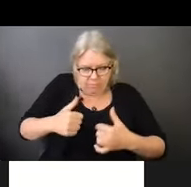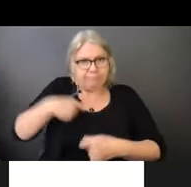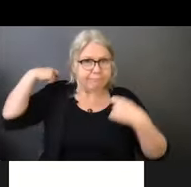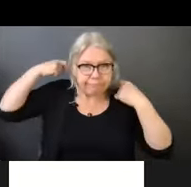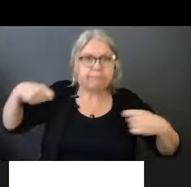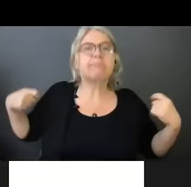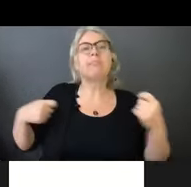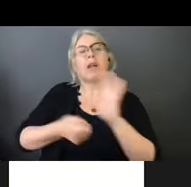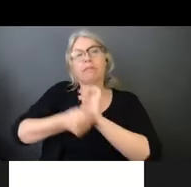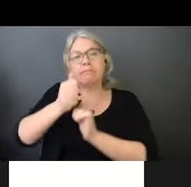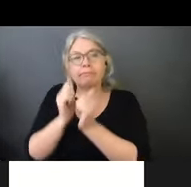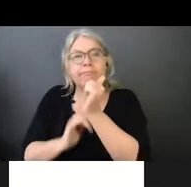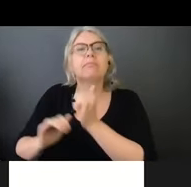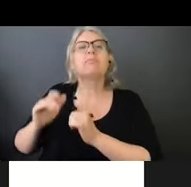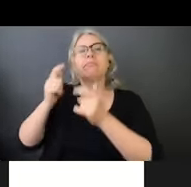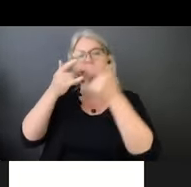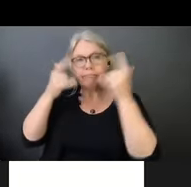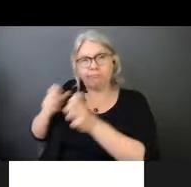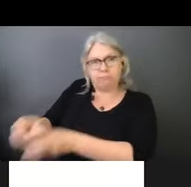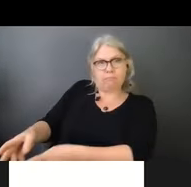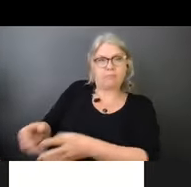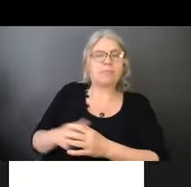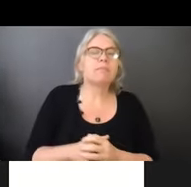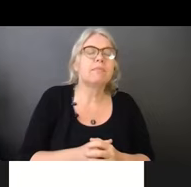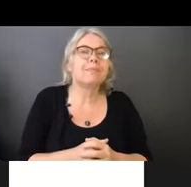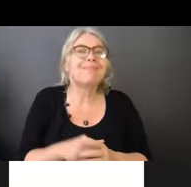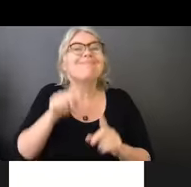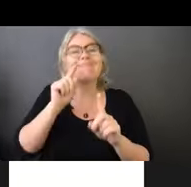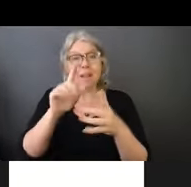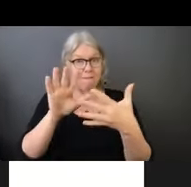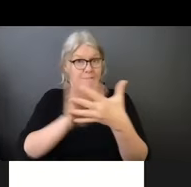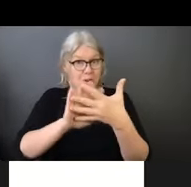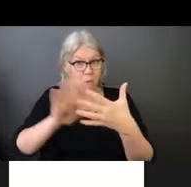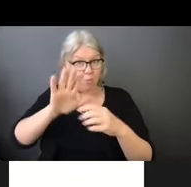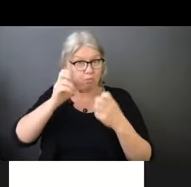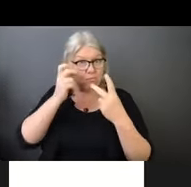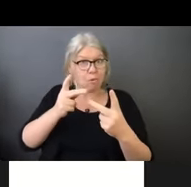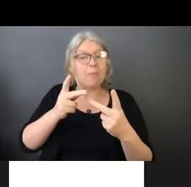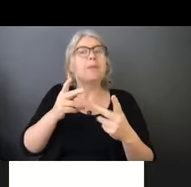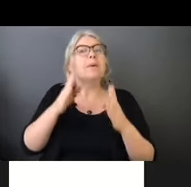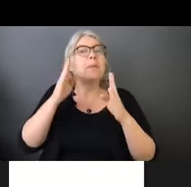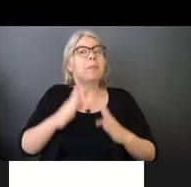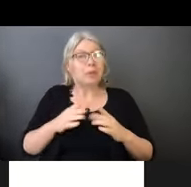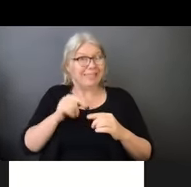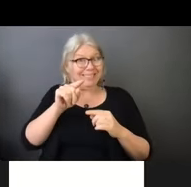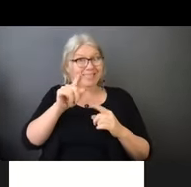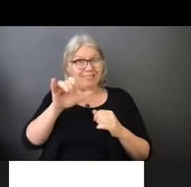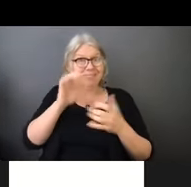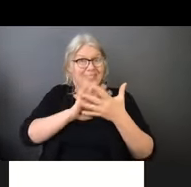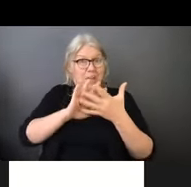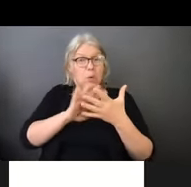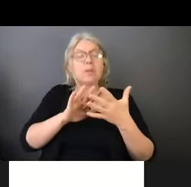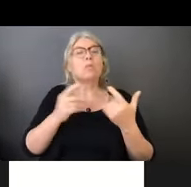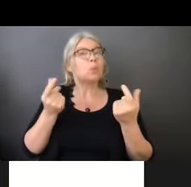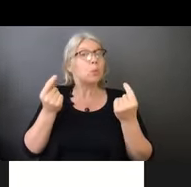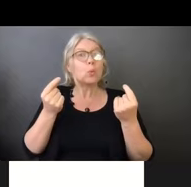hospital association has said recently, so you saw in the video that when the person took off their PPE, the first thing